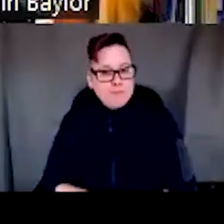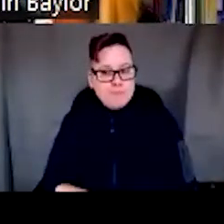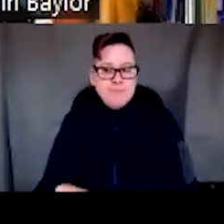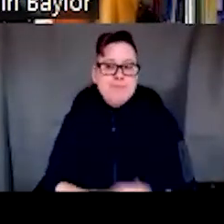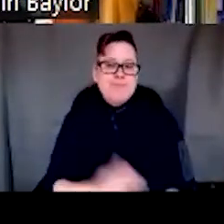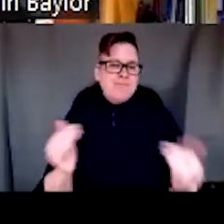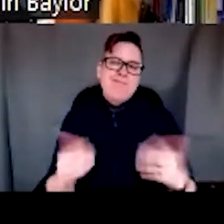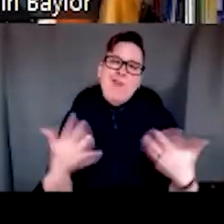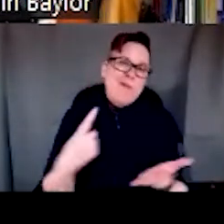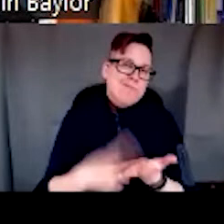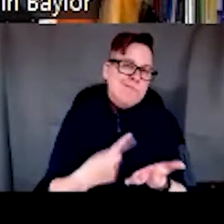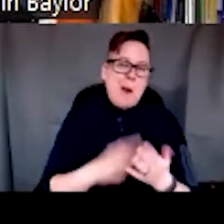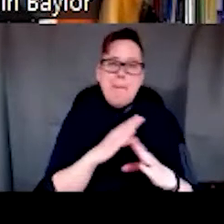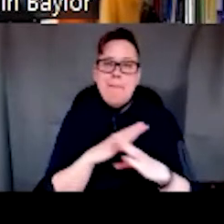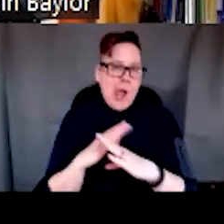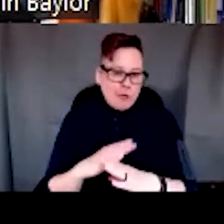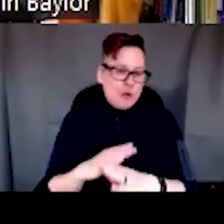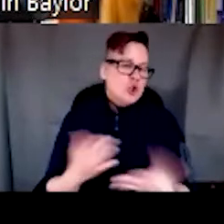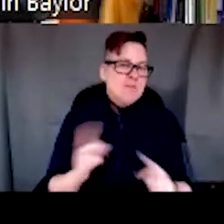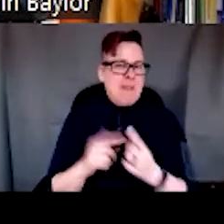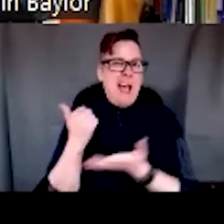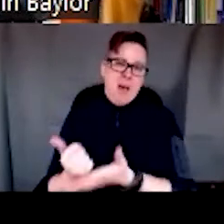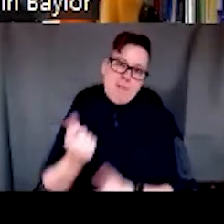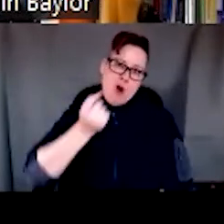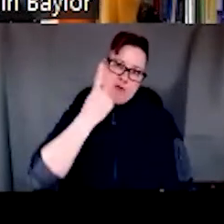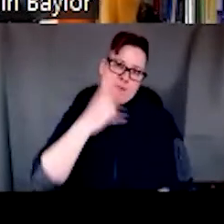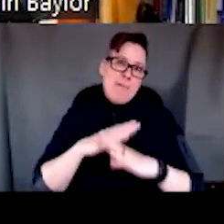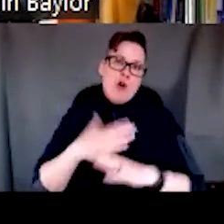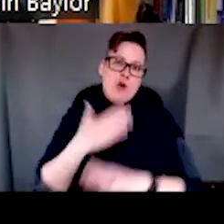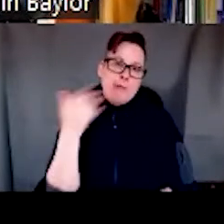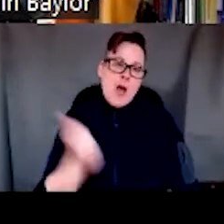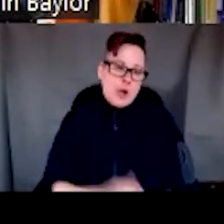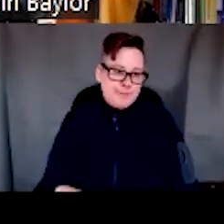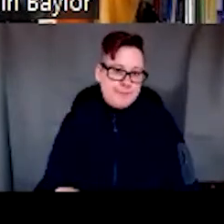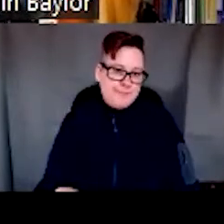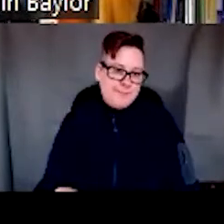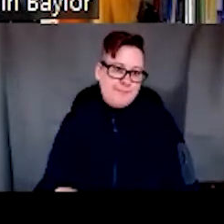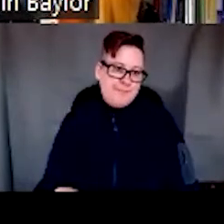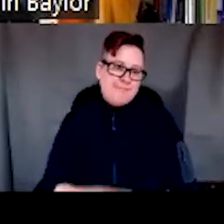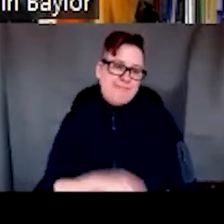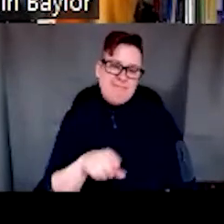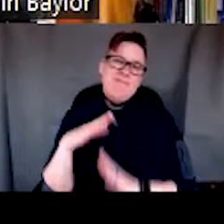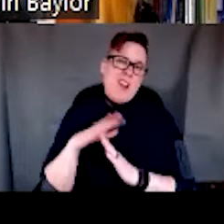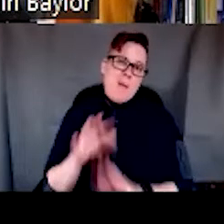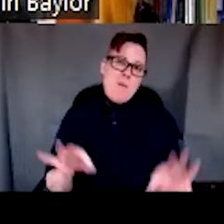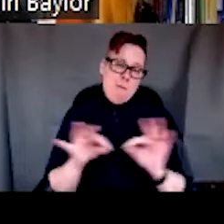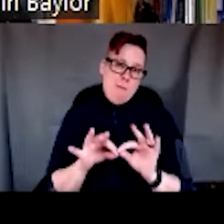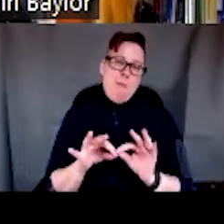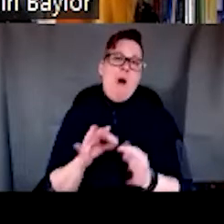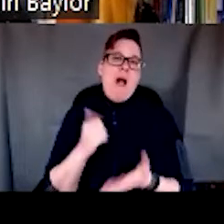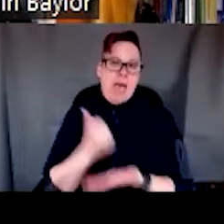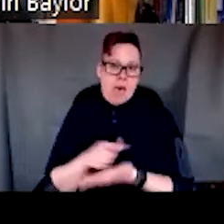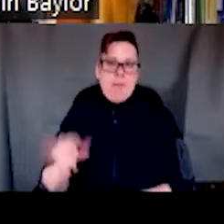We've already talked about barriers, but, um, understanding them a little bit better. And then most importantly, being a part of the